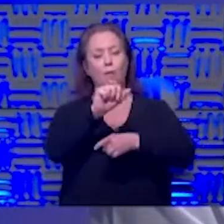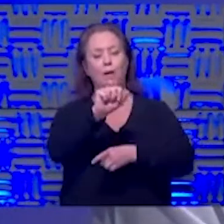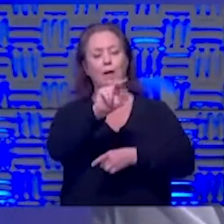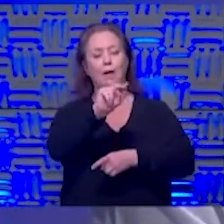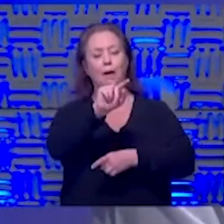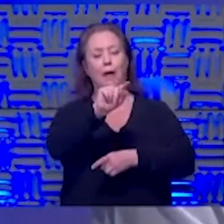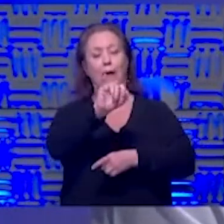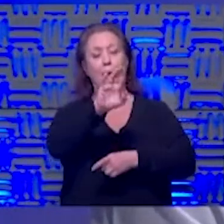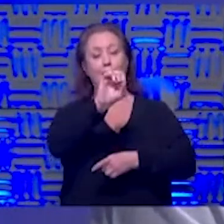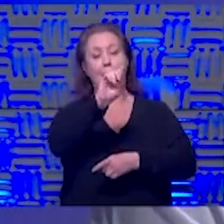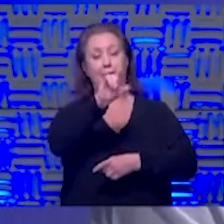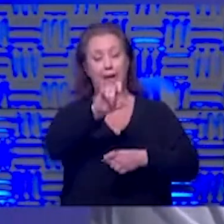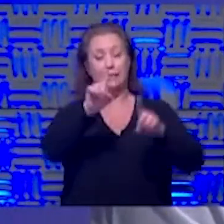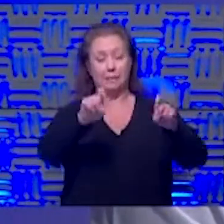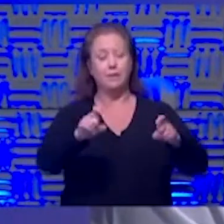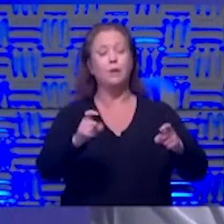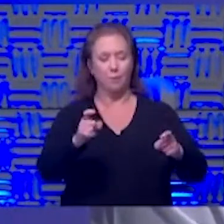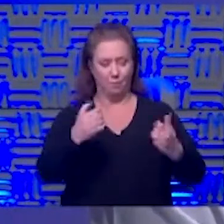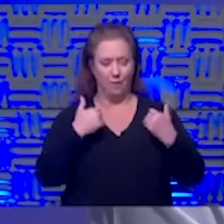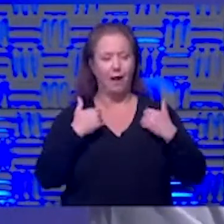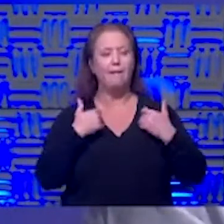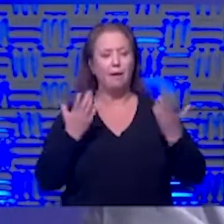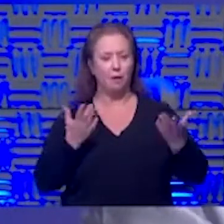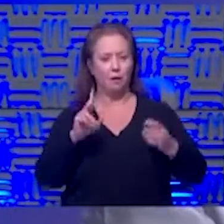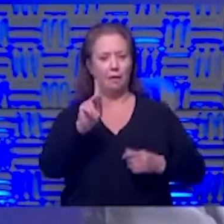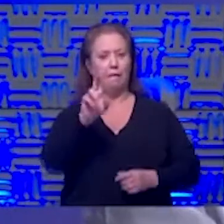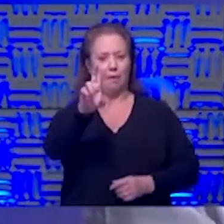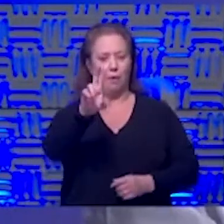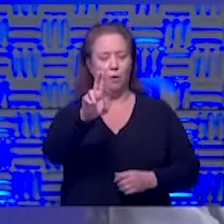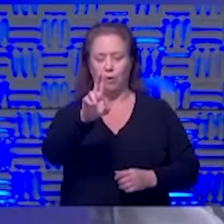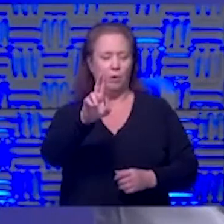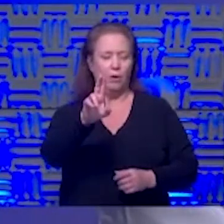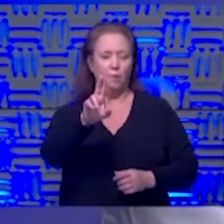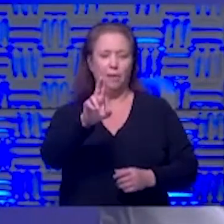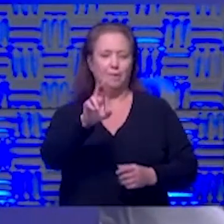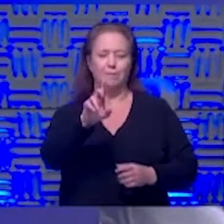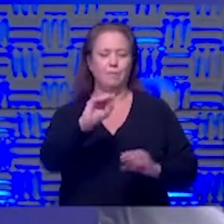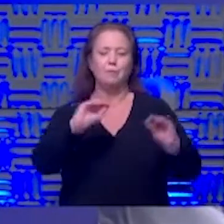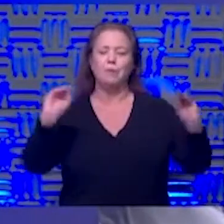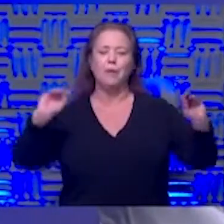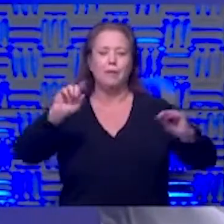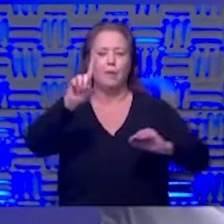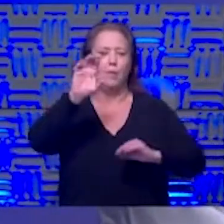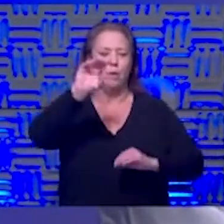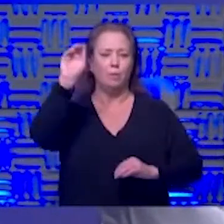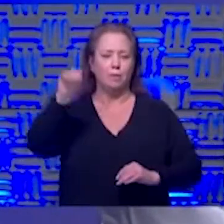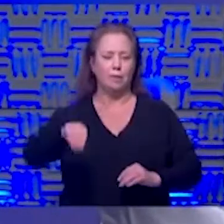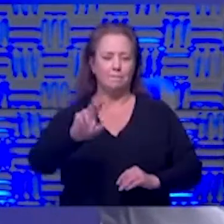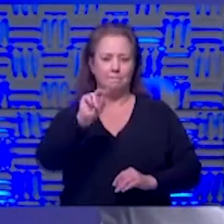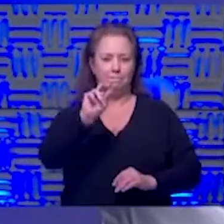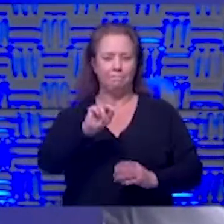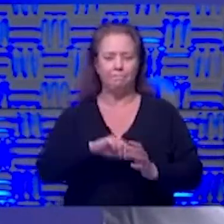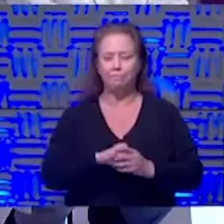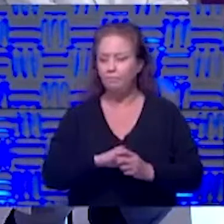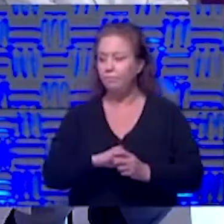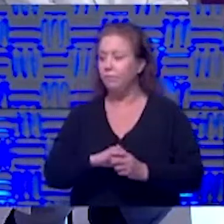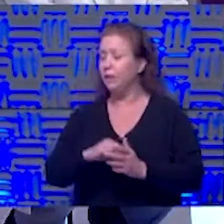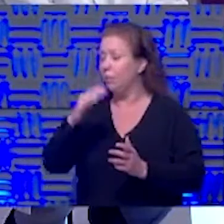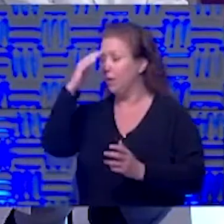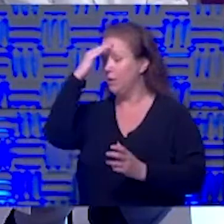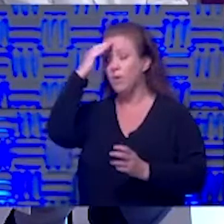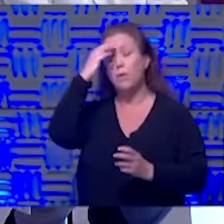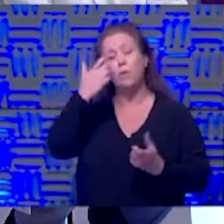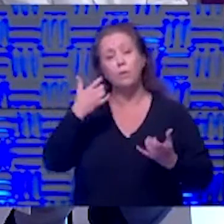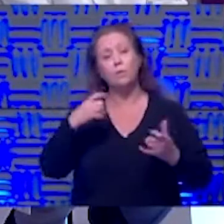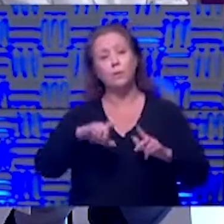we have antibody tests now here at the health system but there's no nothing that is 100 for that test yeah and what we do know is